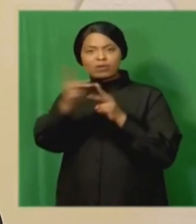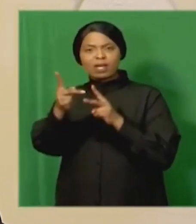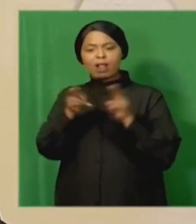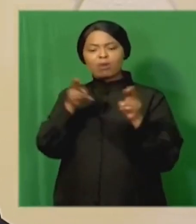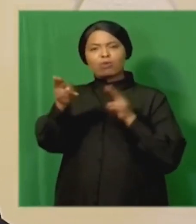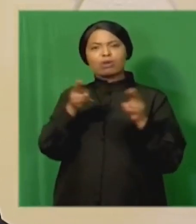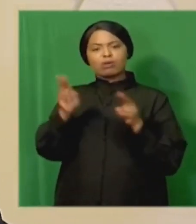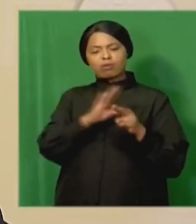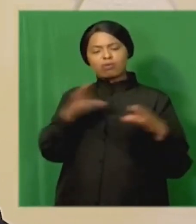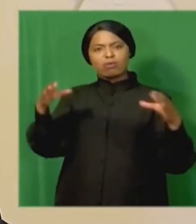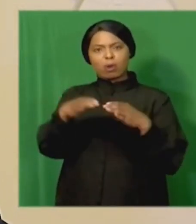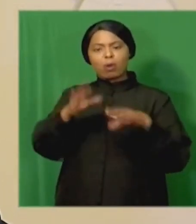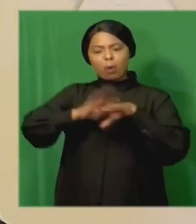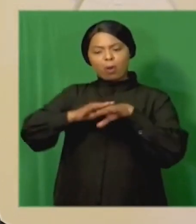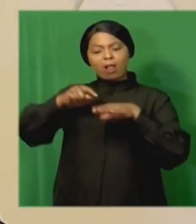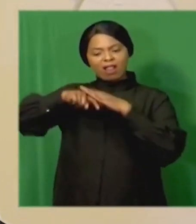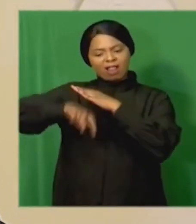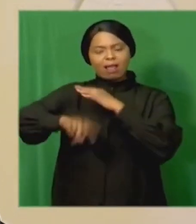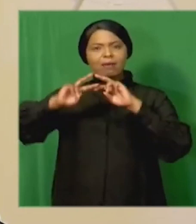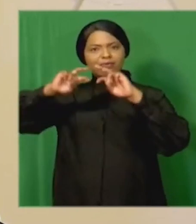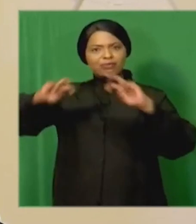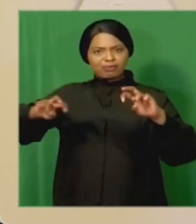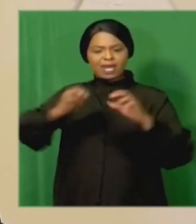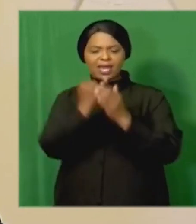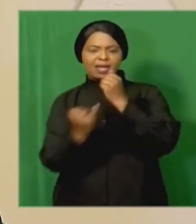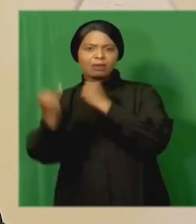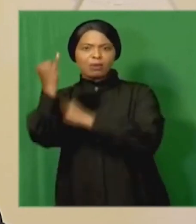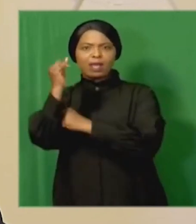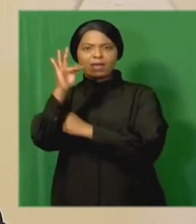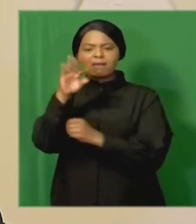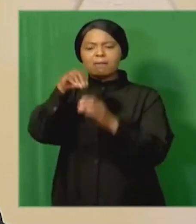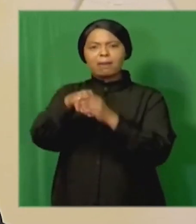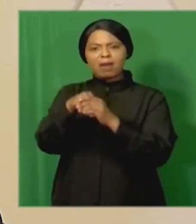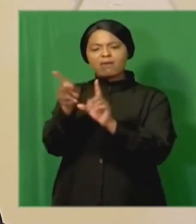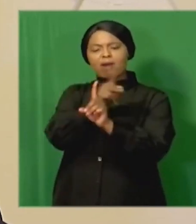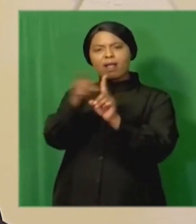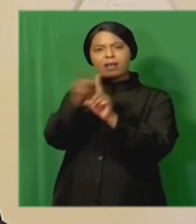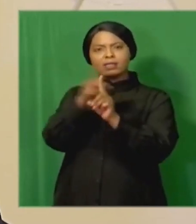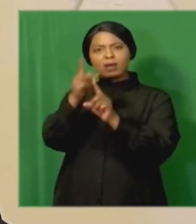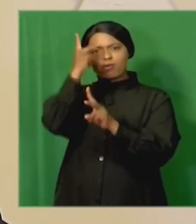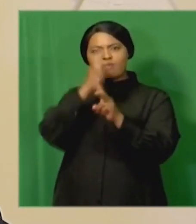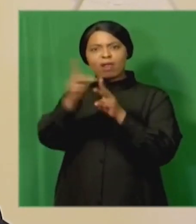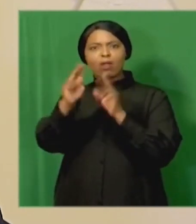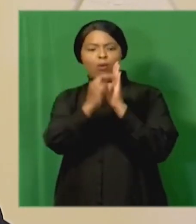bodies for further investigation of individuals for alleged violation of professional codes.